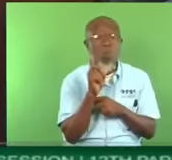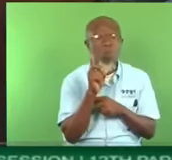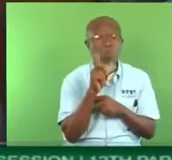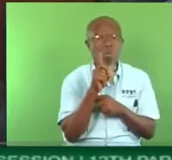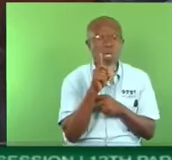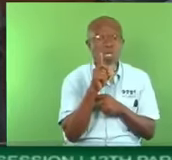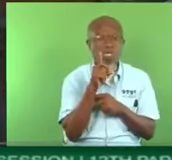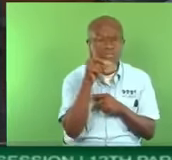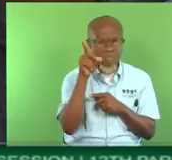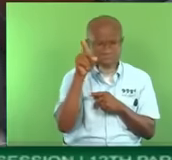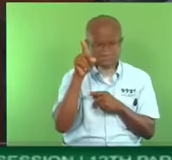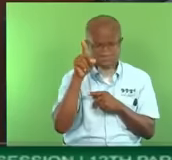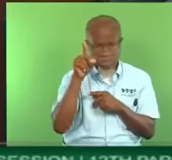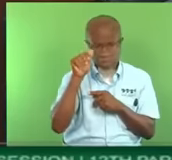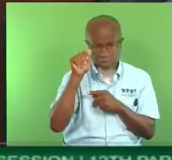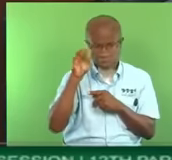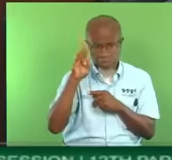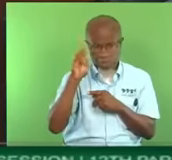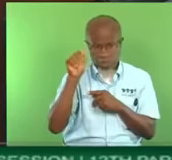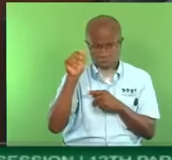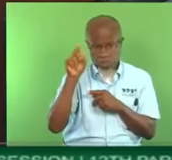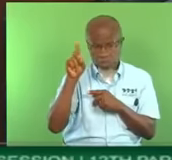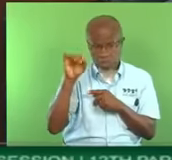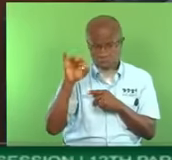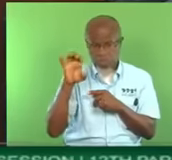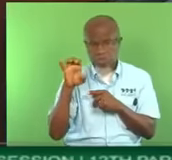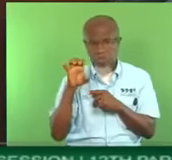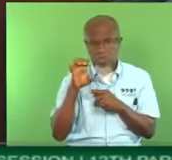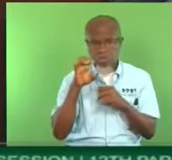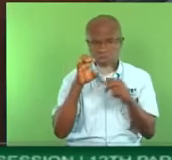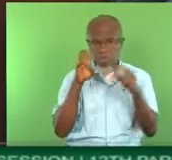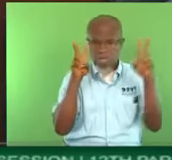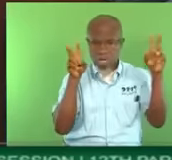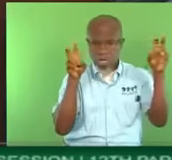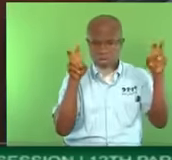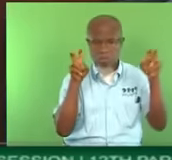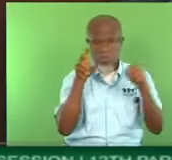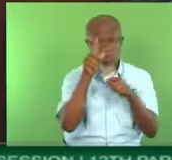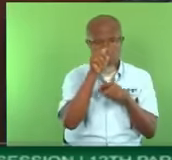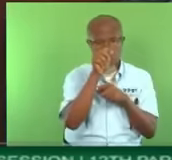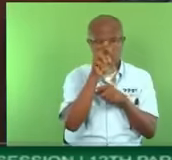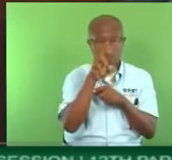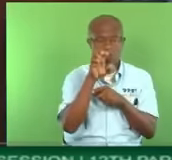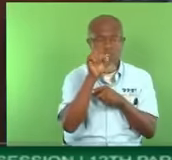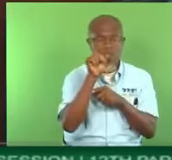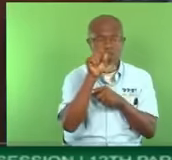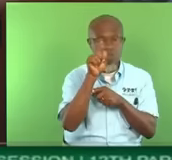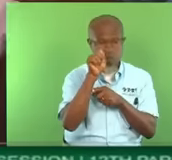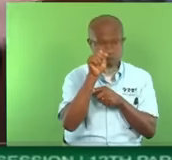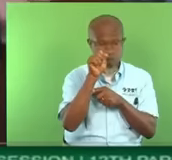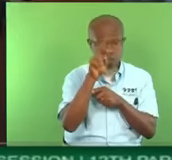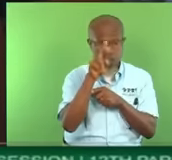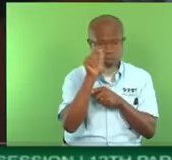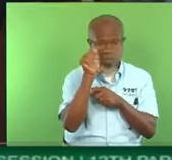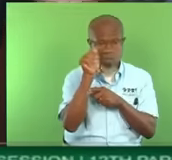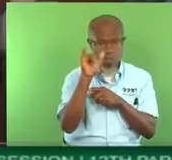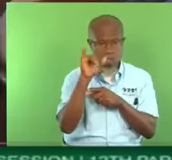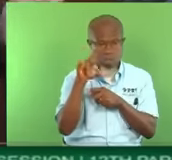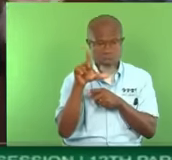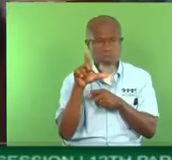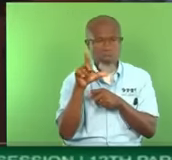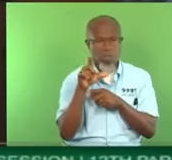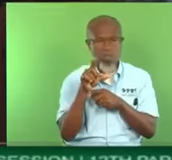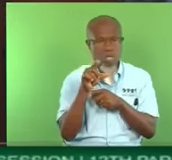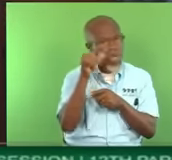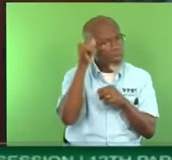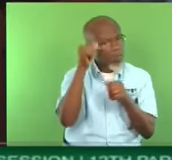Dabody. It is called Thresh Trail. I remembered it well. Because Mr. Deputy Speaker, under my ministry, when I had the honor there,